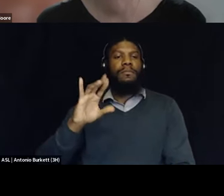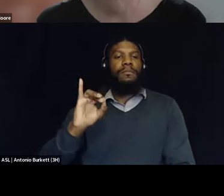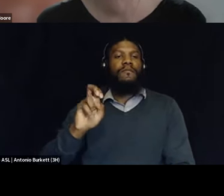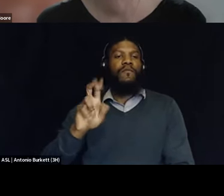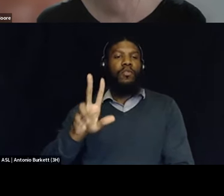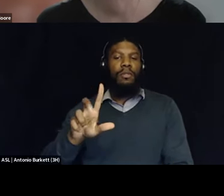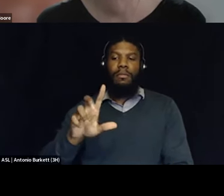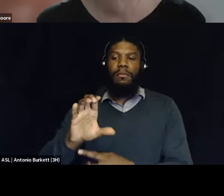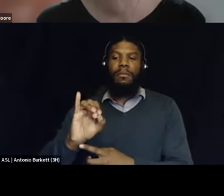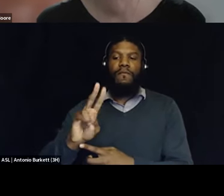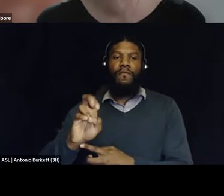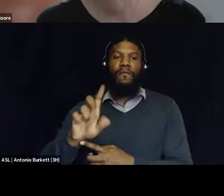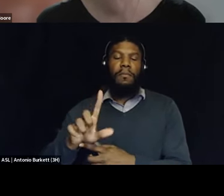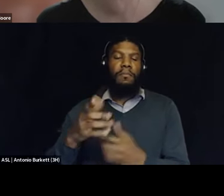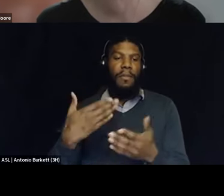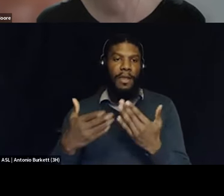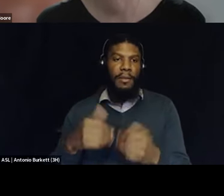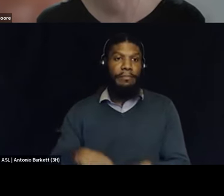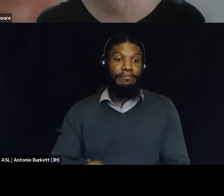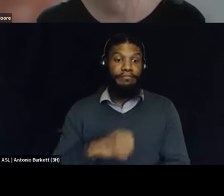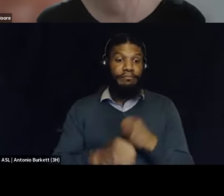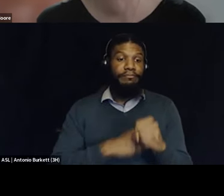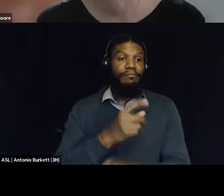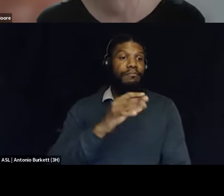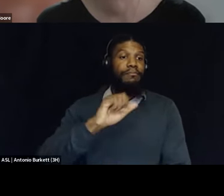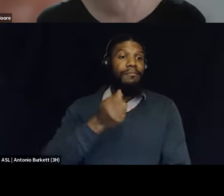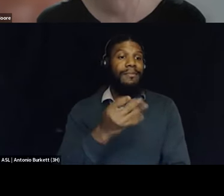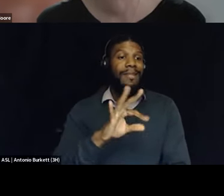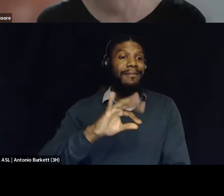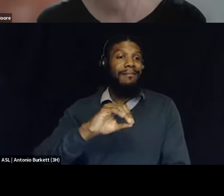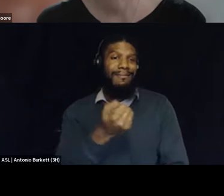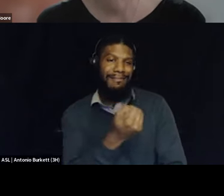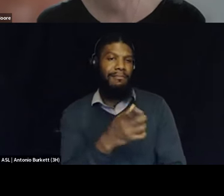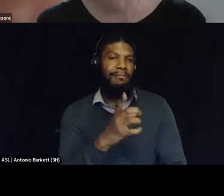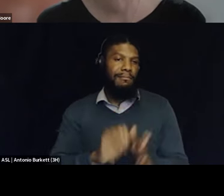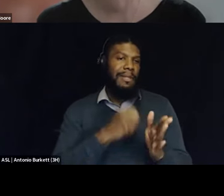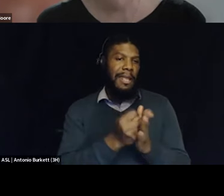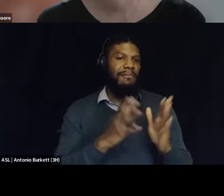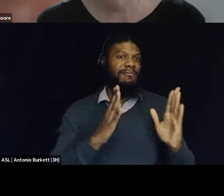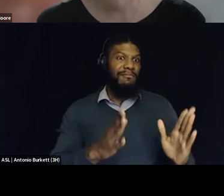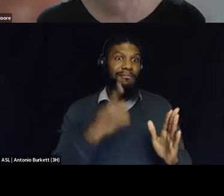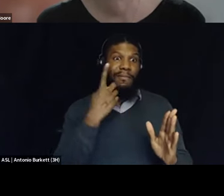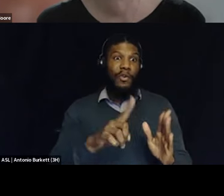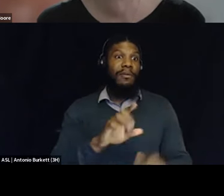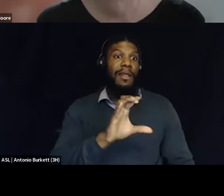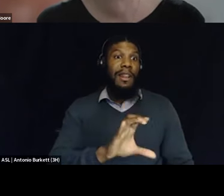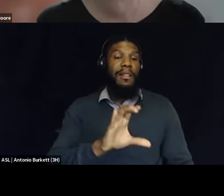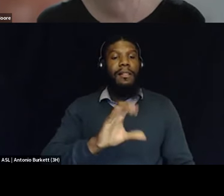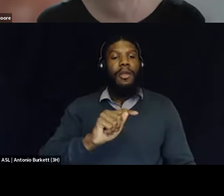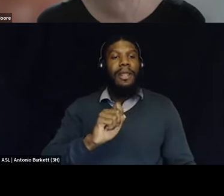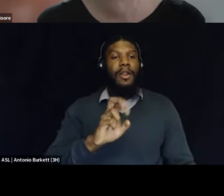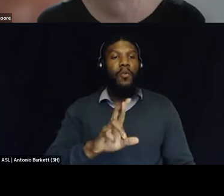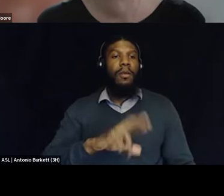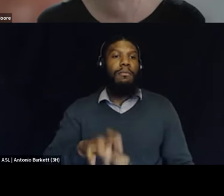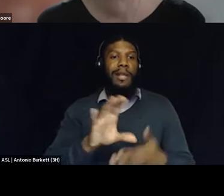the 1990s proved to be the the era of the creation of collateral consequences and it